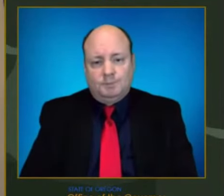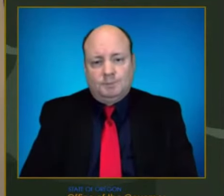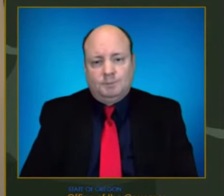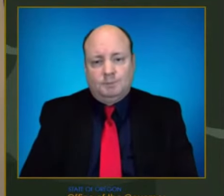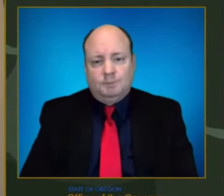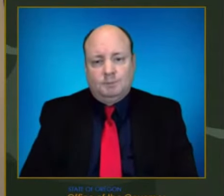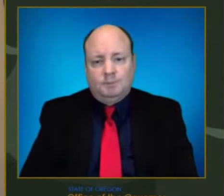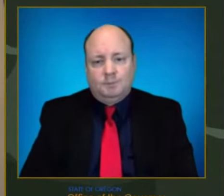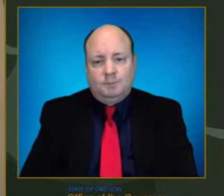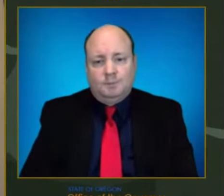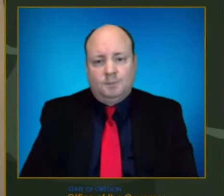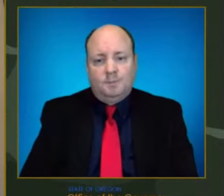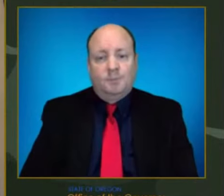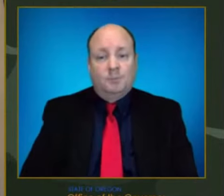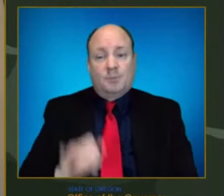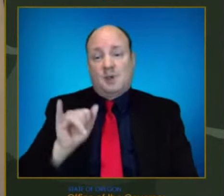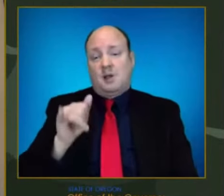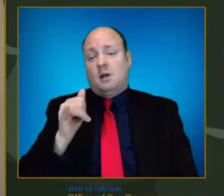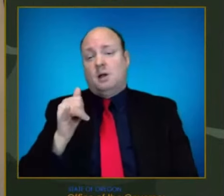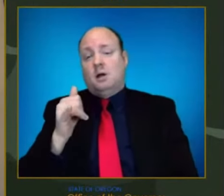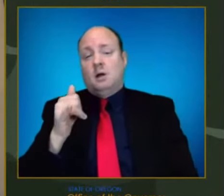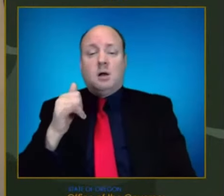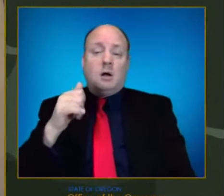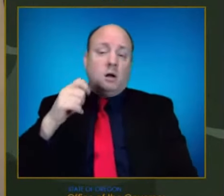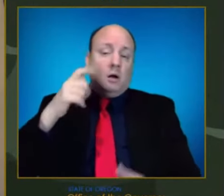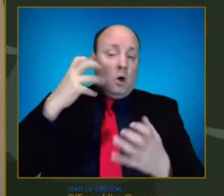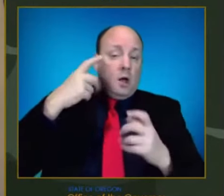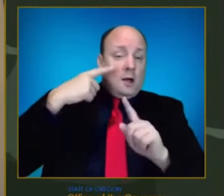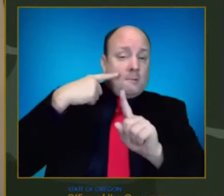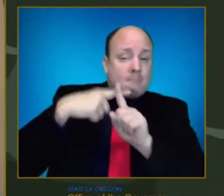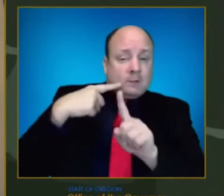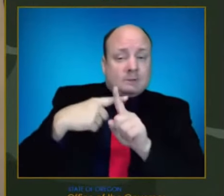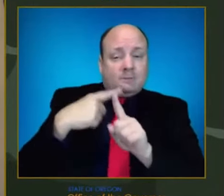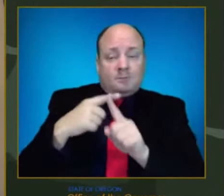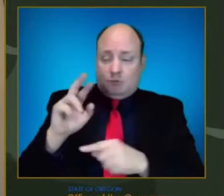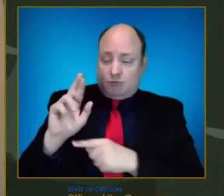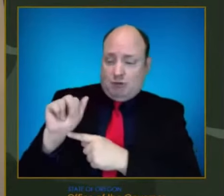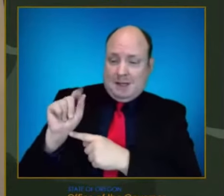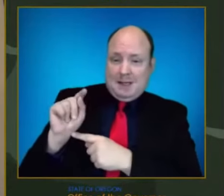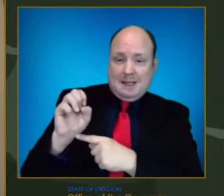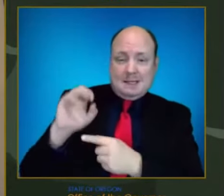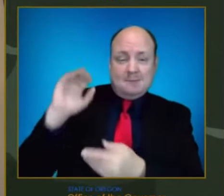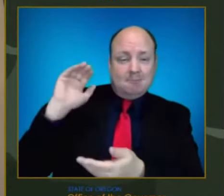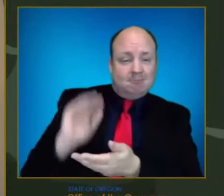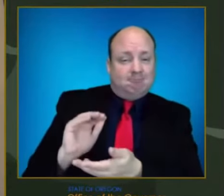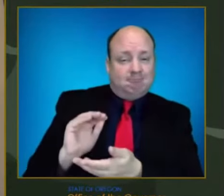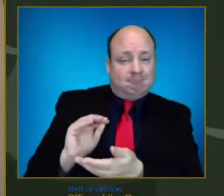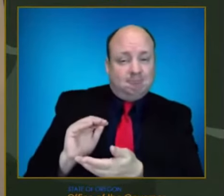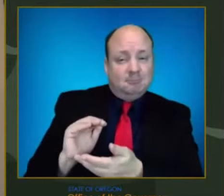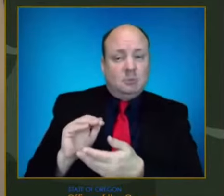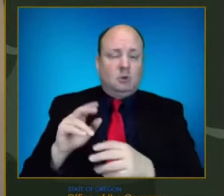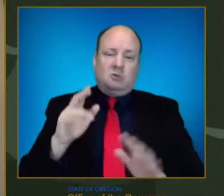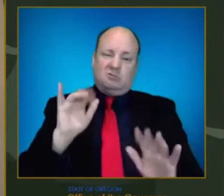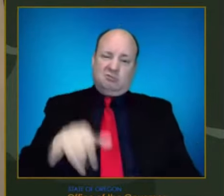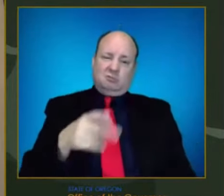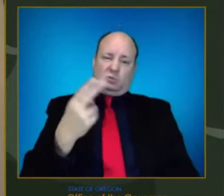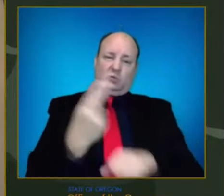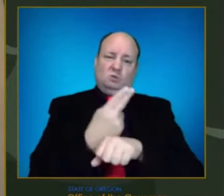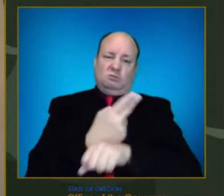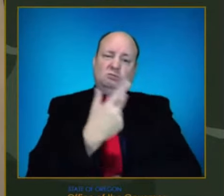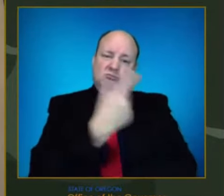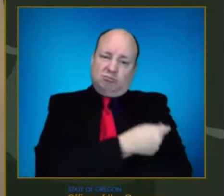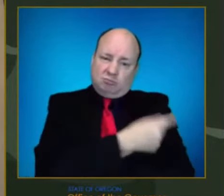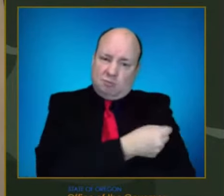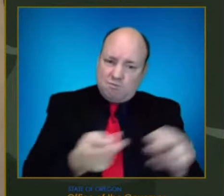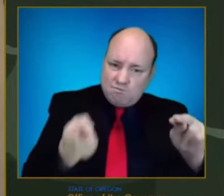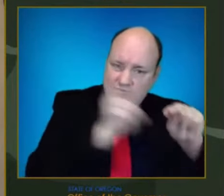likely a percent positivity that's low, increases in vaccinations, but those alone are not going to tell the story. This virus can throw us